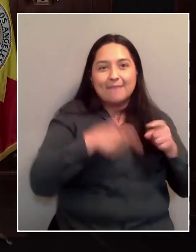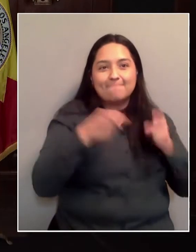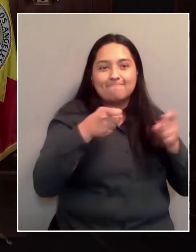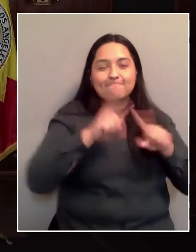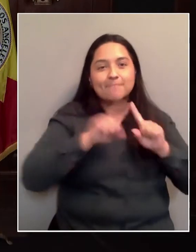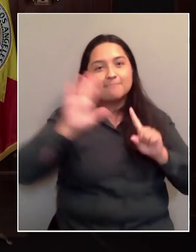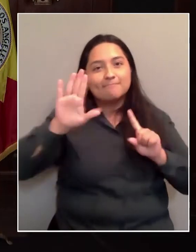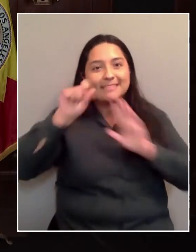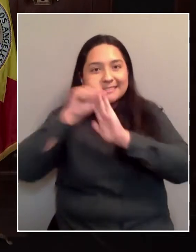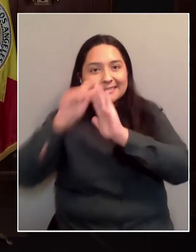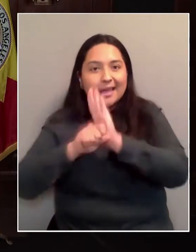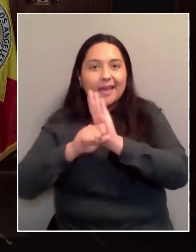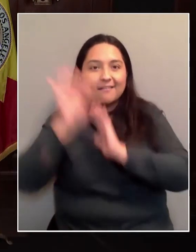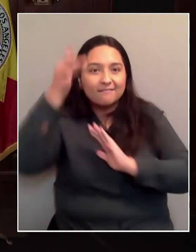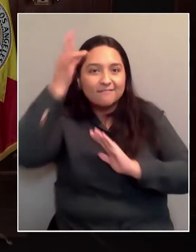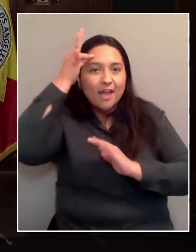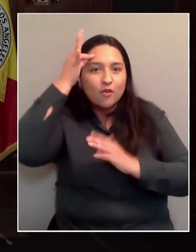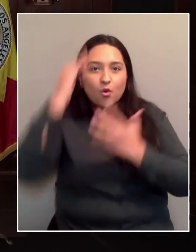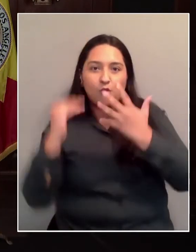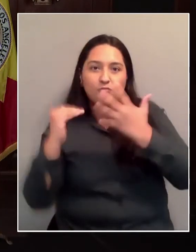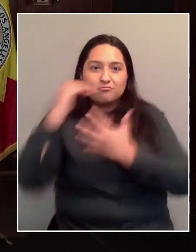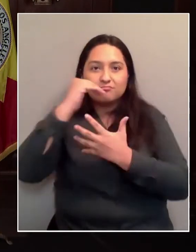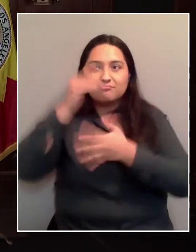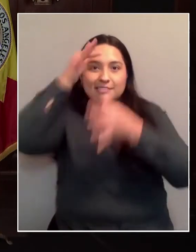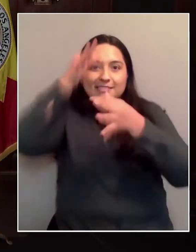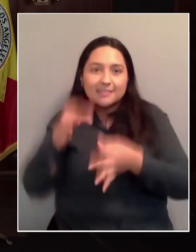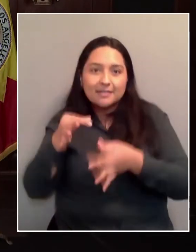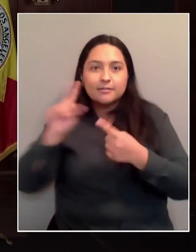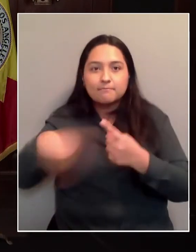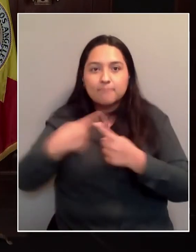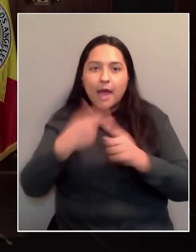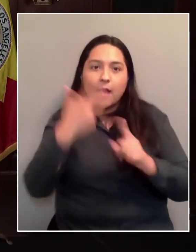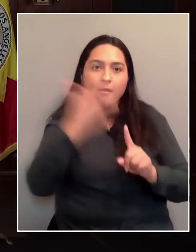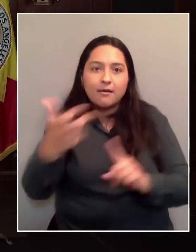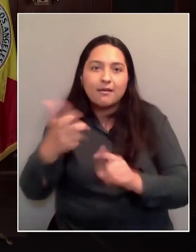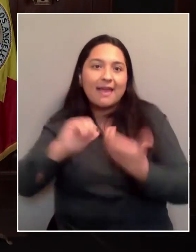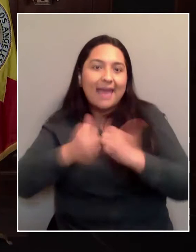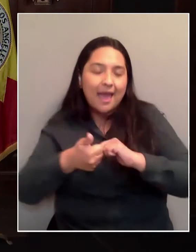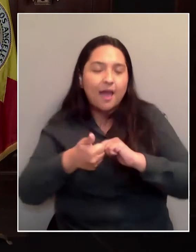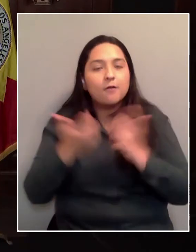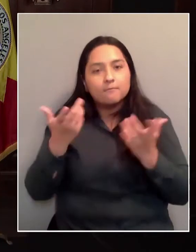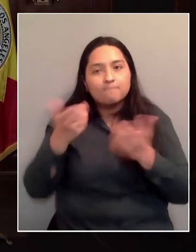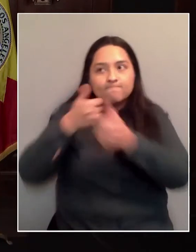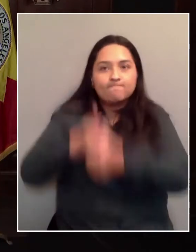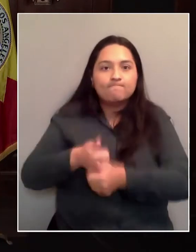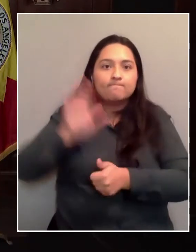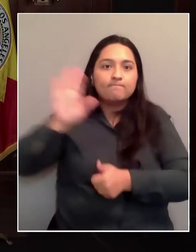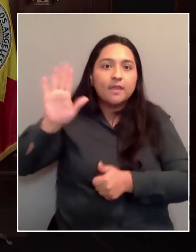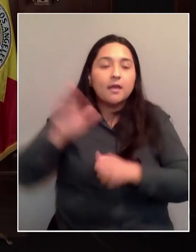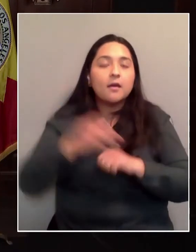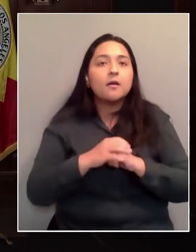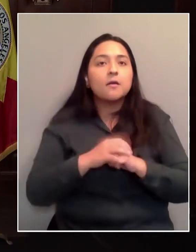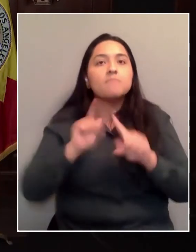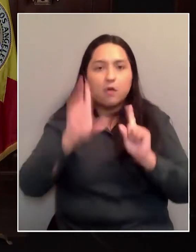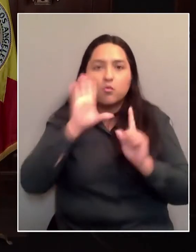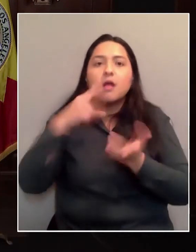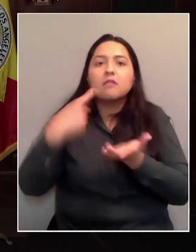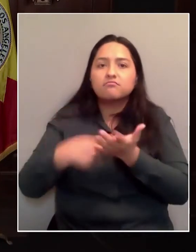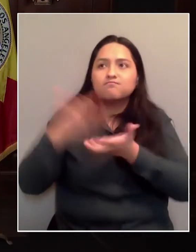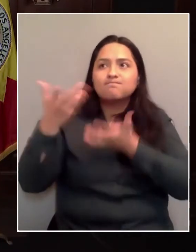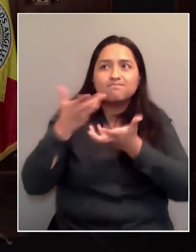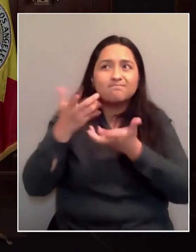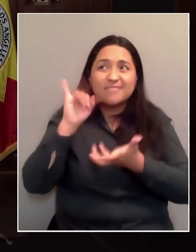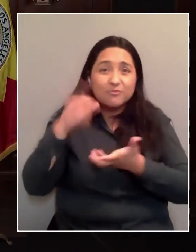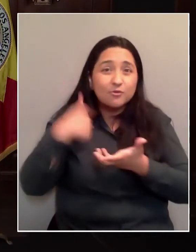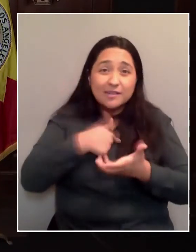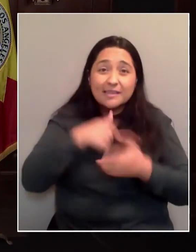that doesn't allow that yet. But if in a couple weeks there are some allowable or permissible ways to do that, I